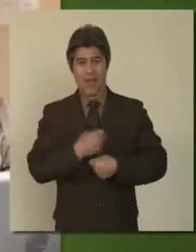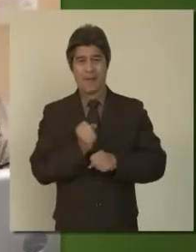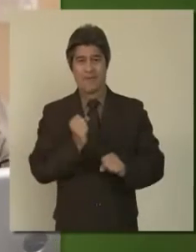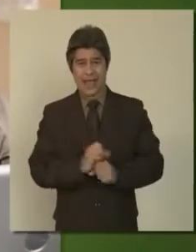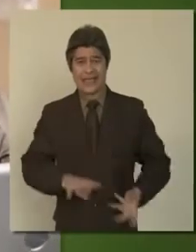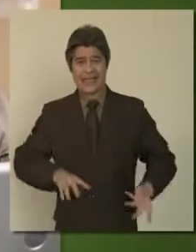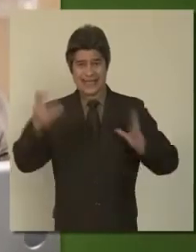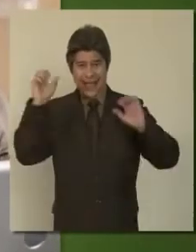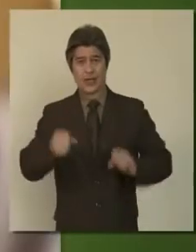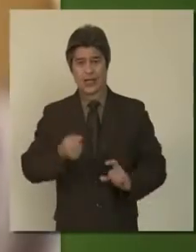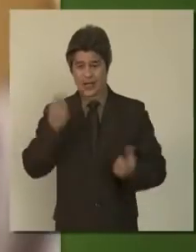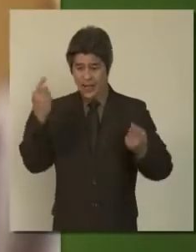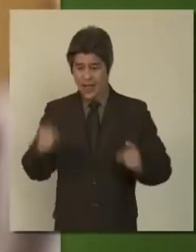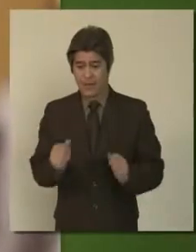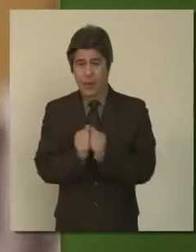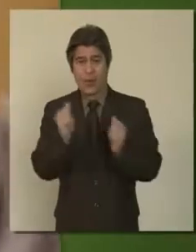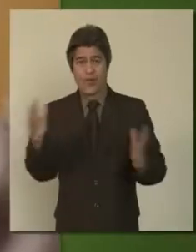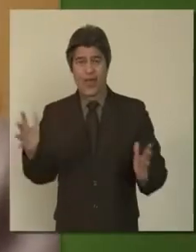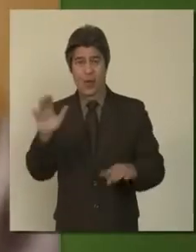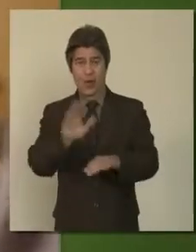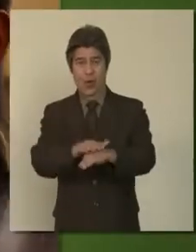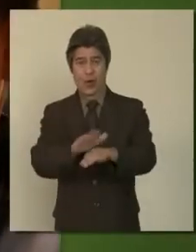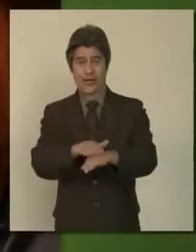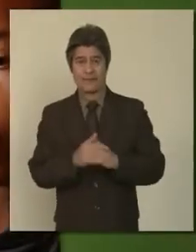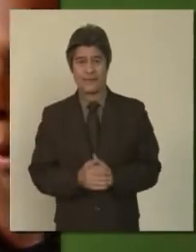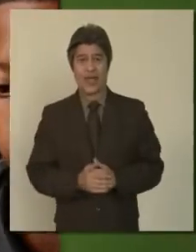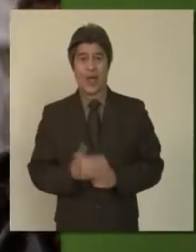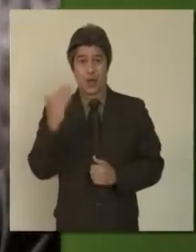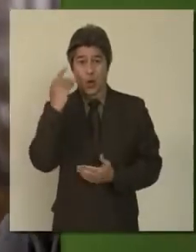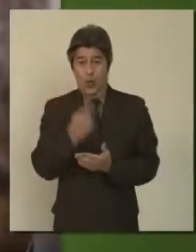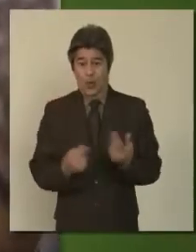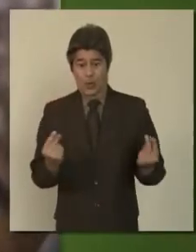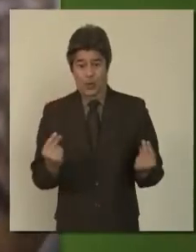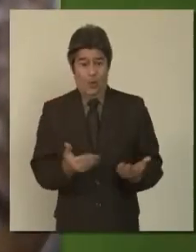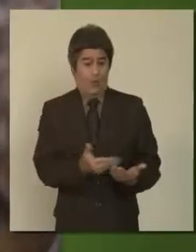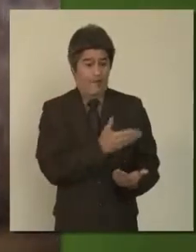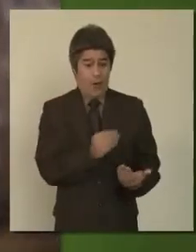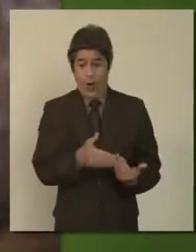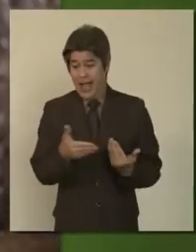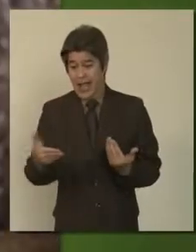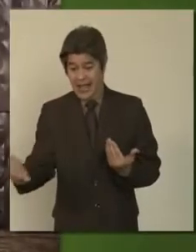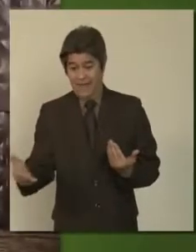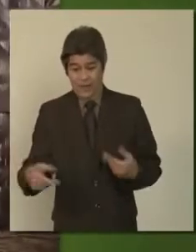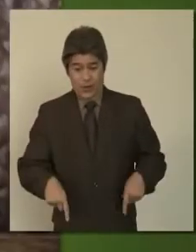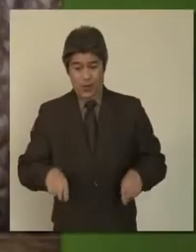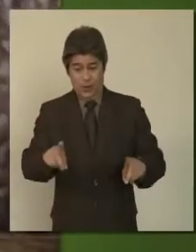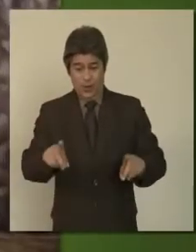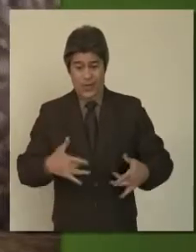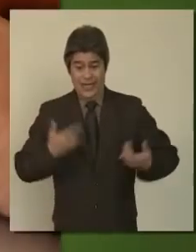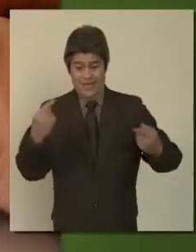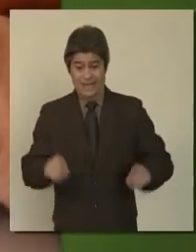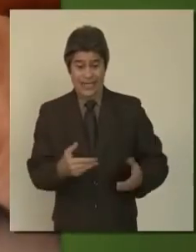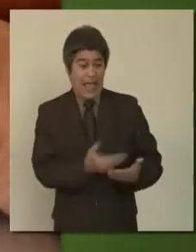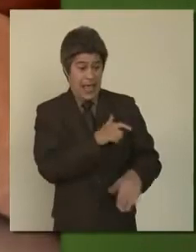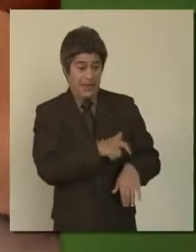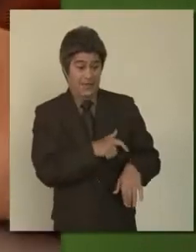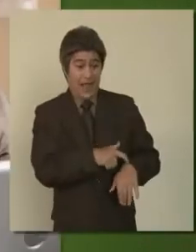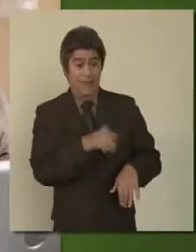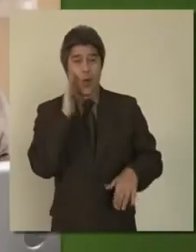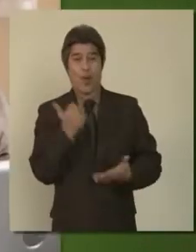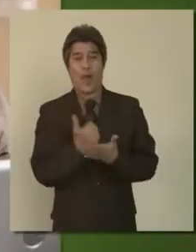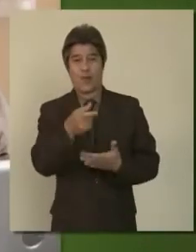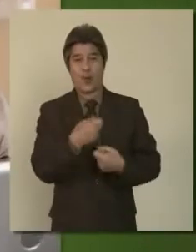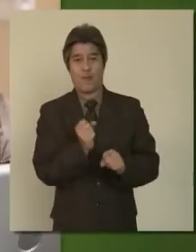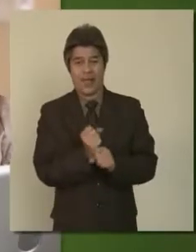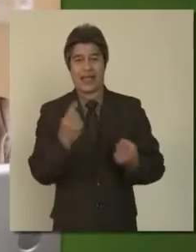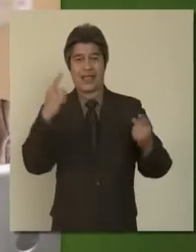man-made disaster that could strike without warning. Knowing what to do before, during and after these types of events ahead of time will help